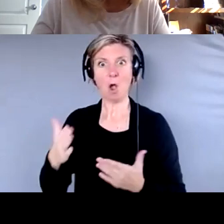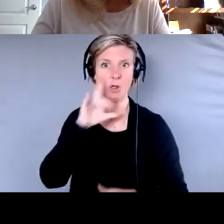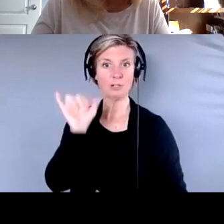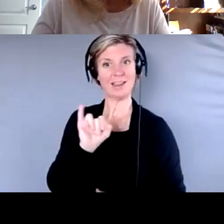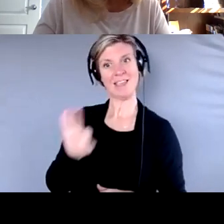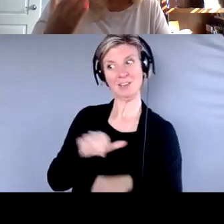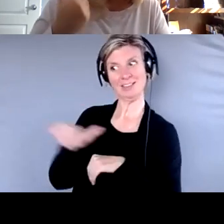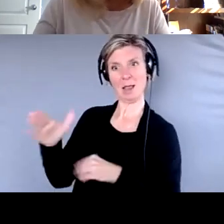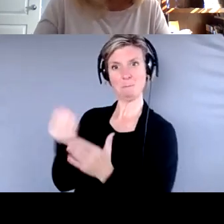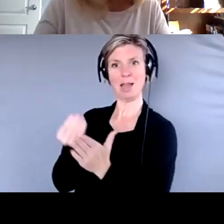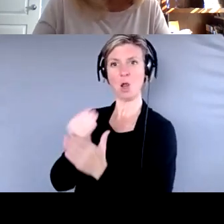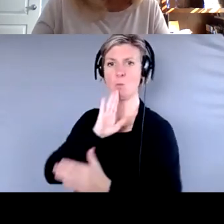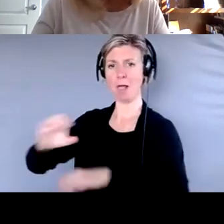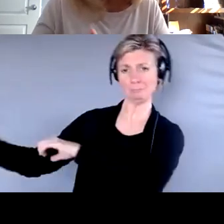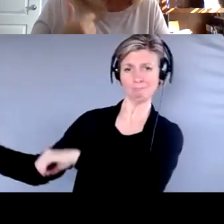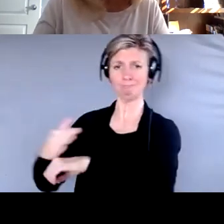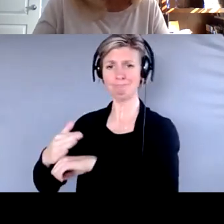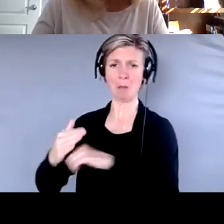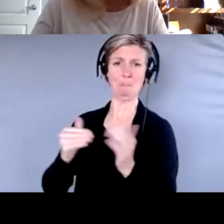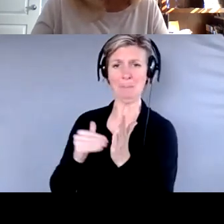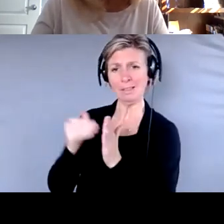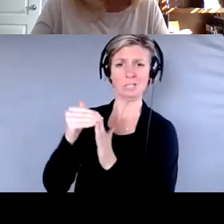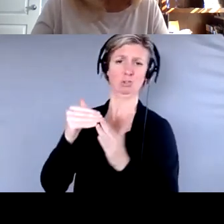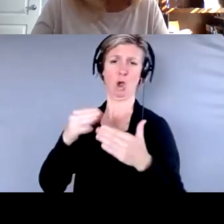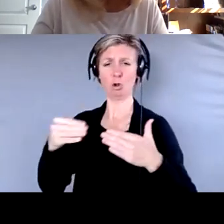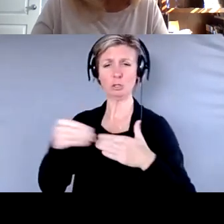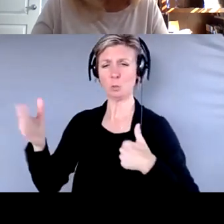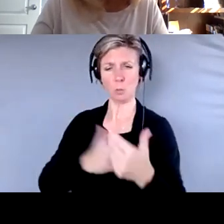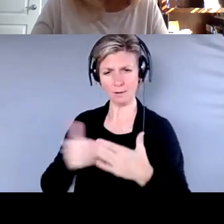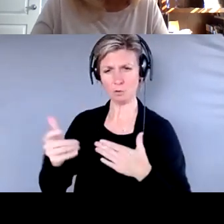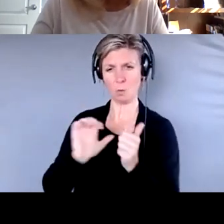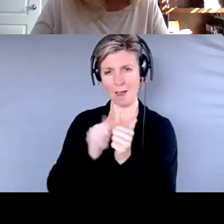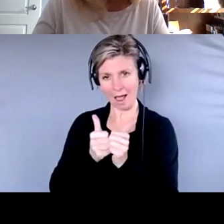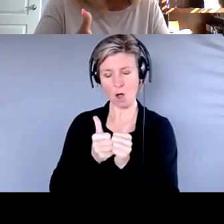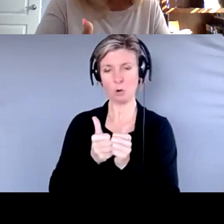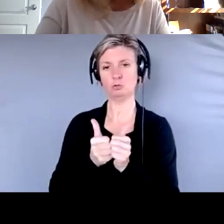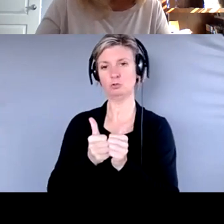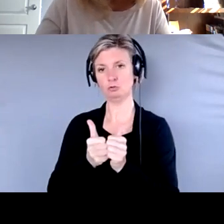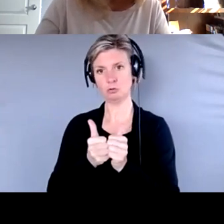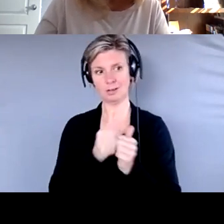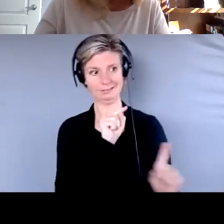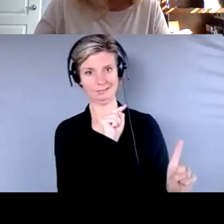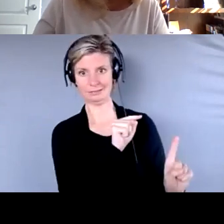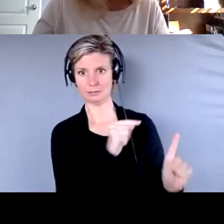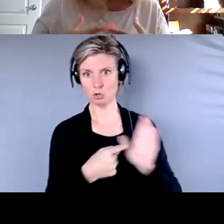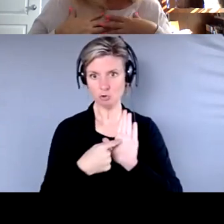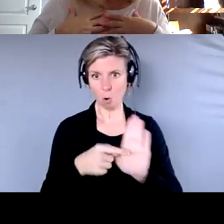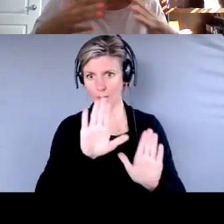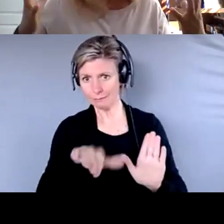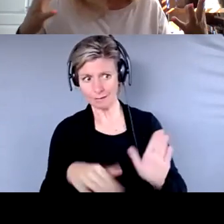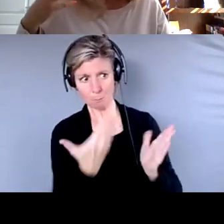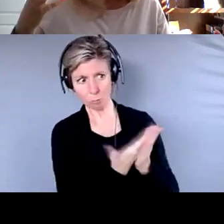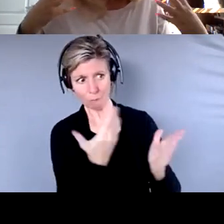of the day may be to protect them and stop the funds as quickly as possible from, from coming out. But like you just said, ultimately,